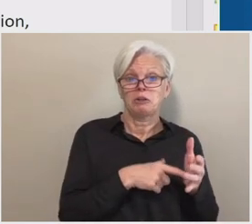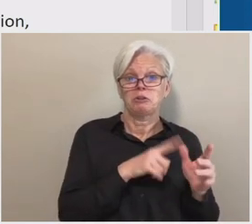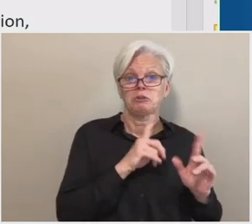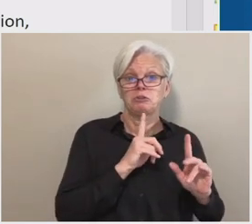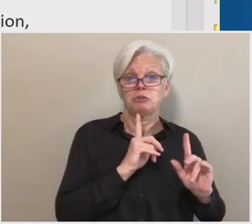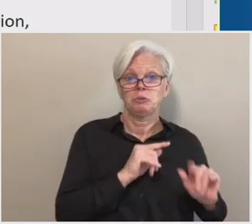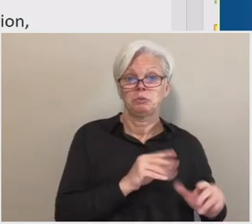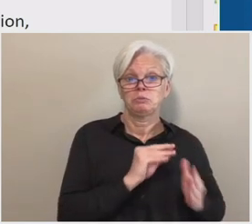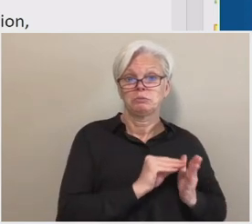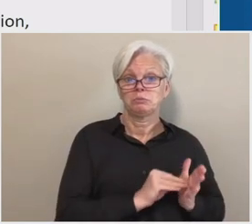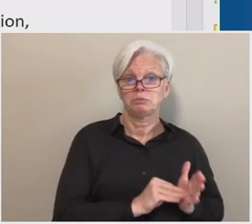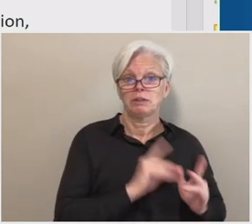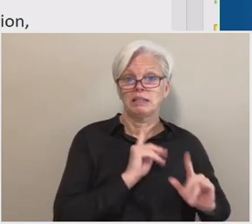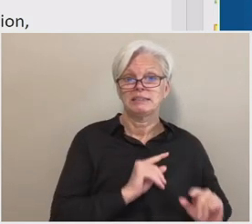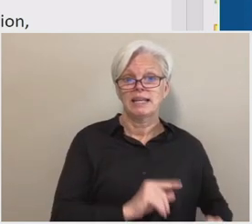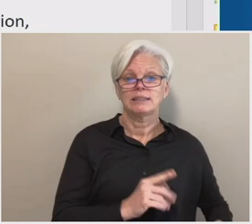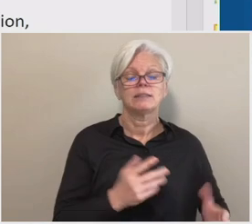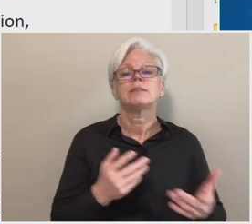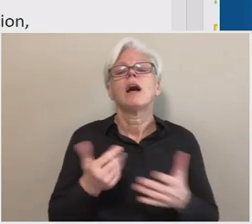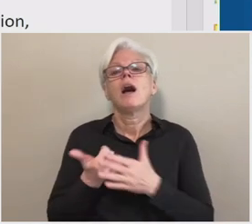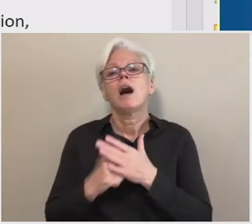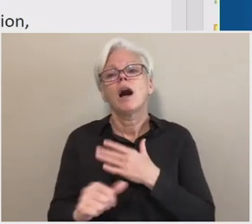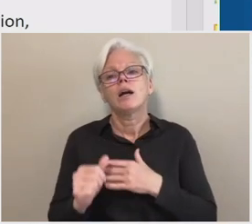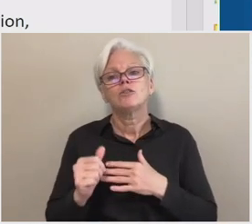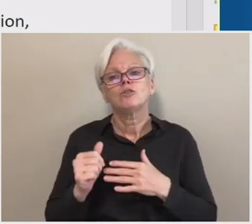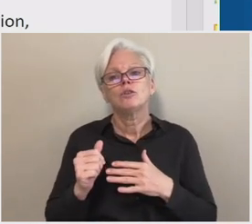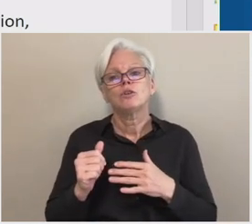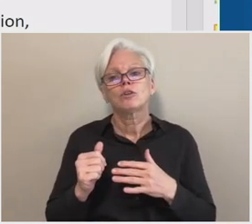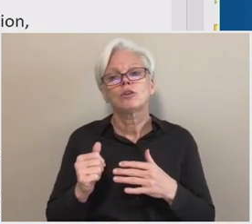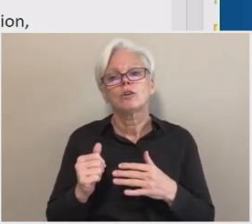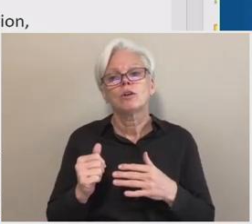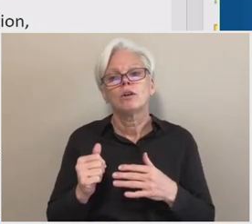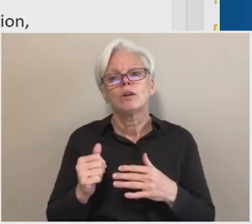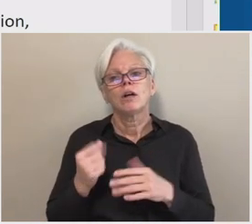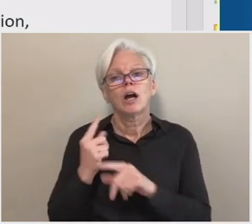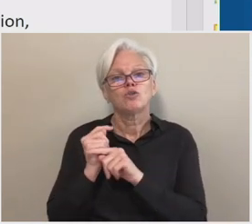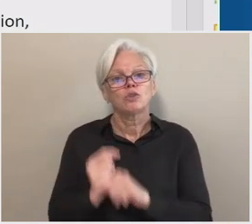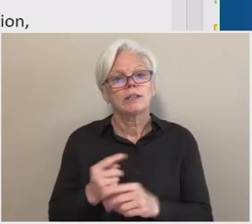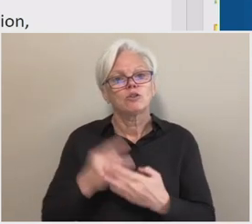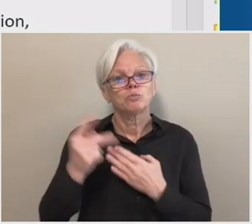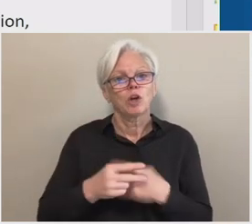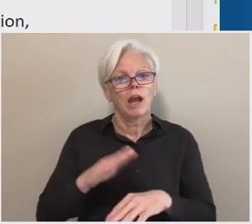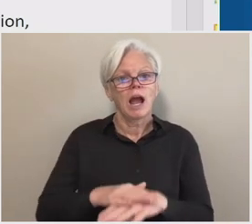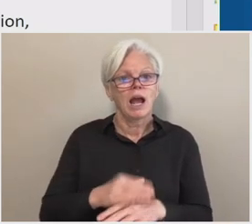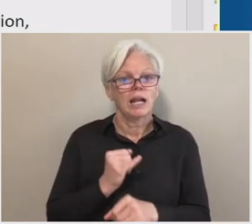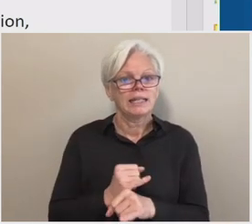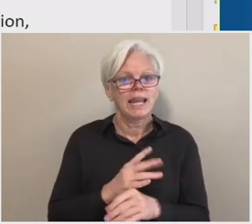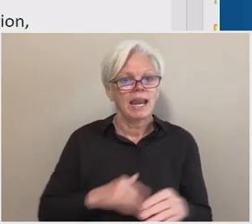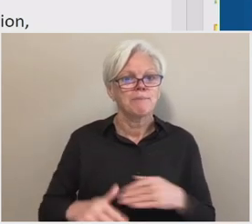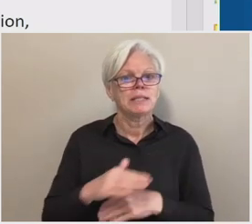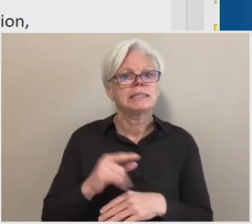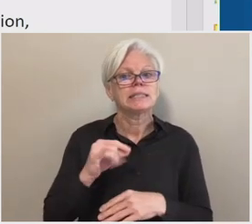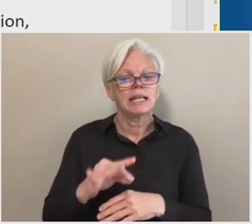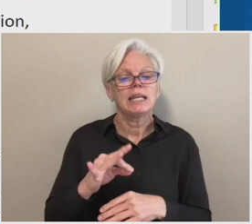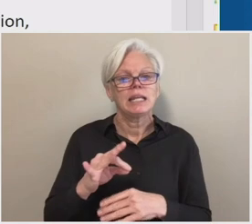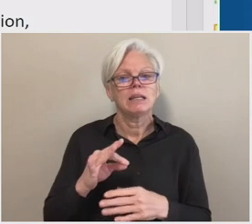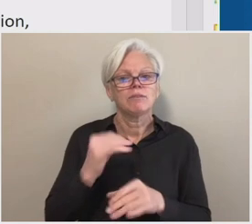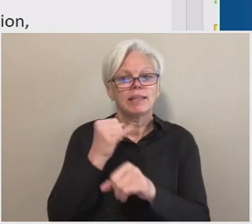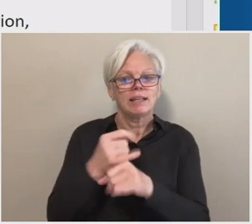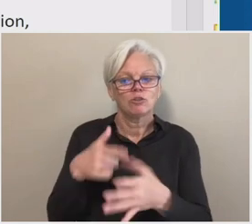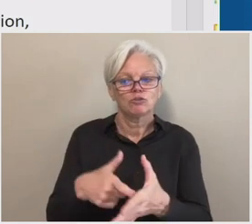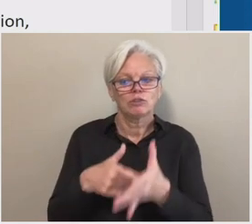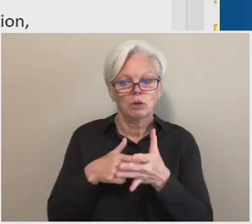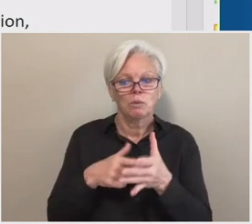under a traditional, um, under a traditional program on campus program, if an institution requires its